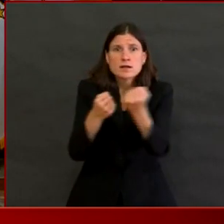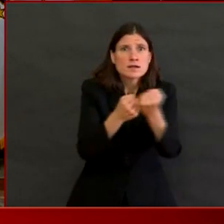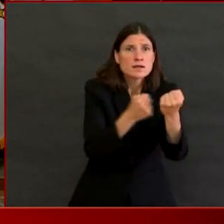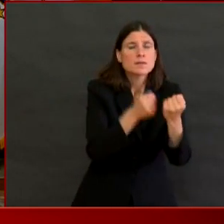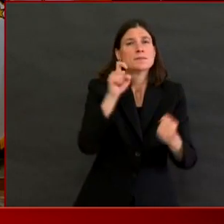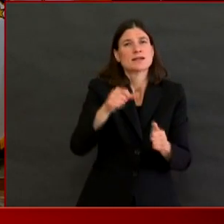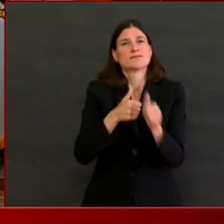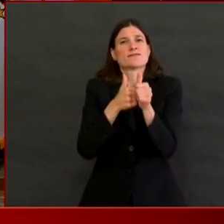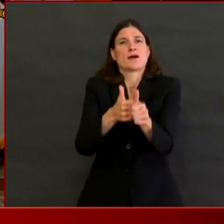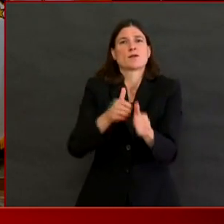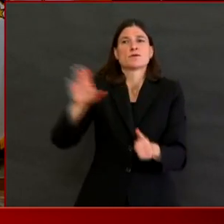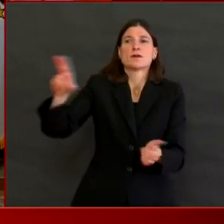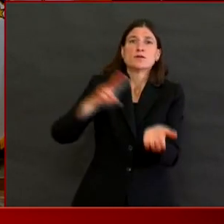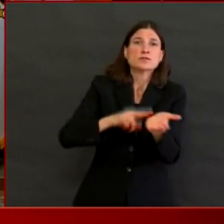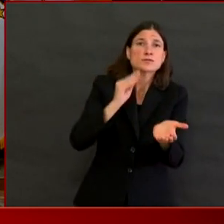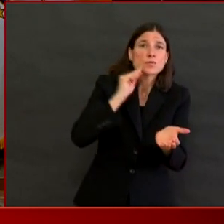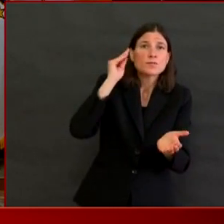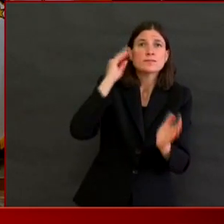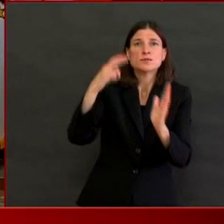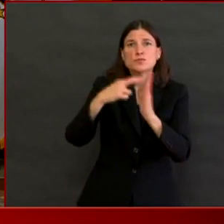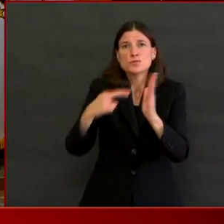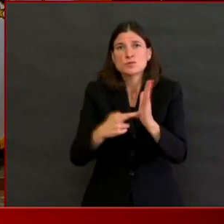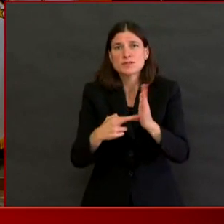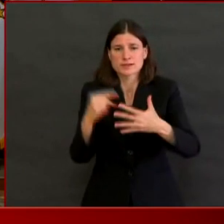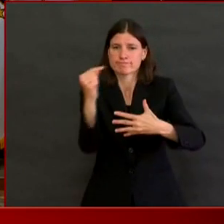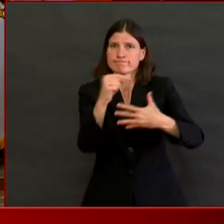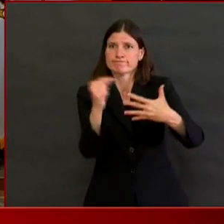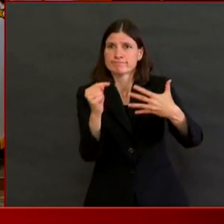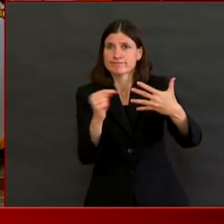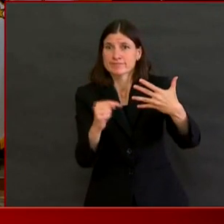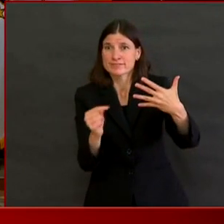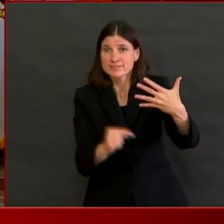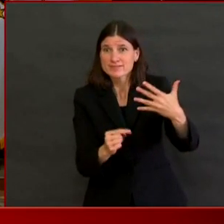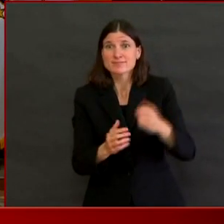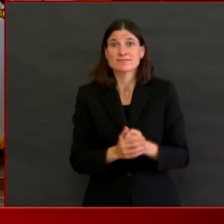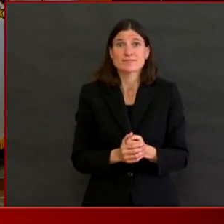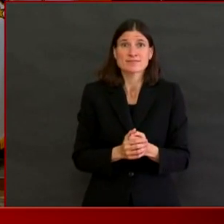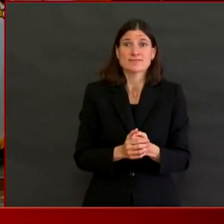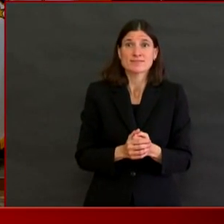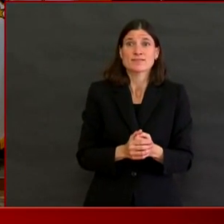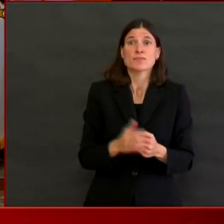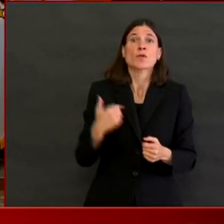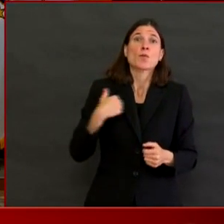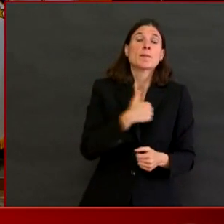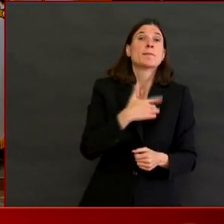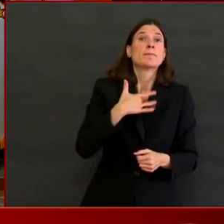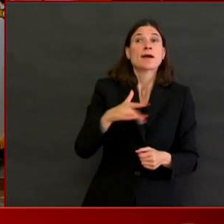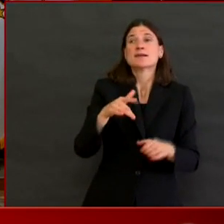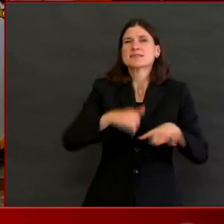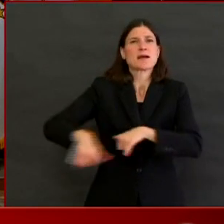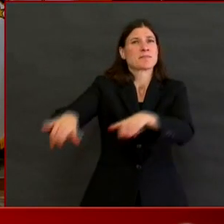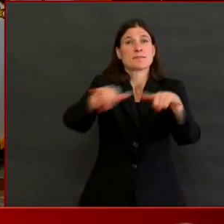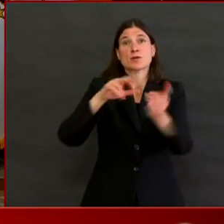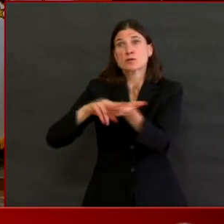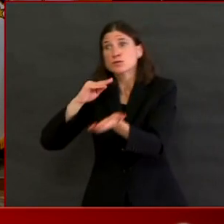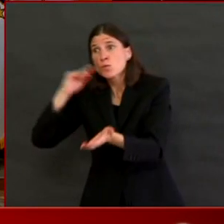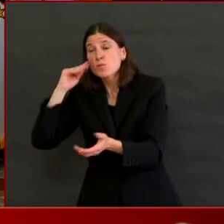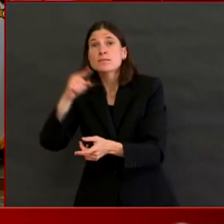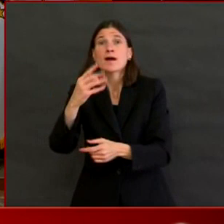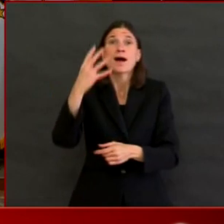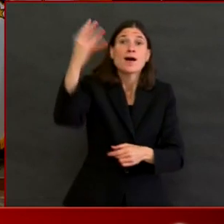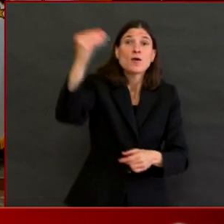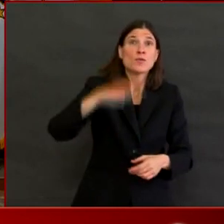home if you're sick, do social distancing, wear a cloth face covering when in public,